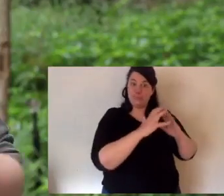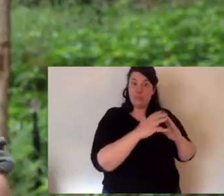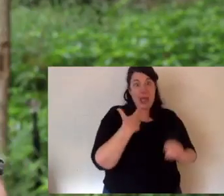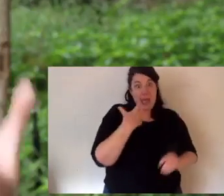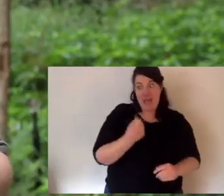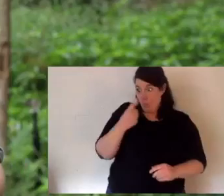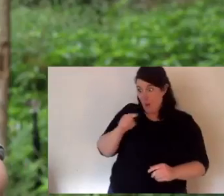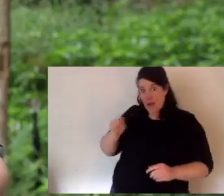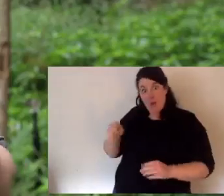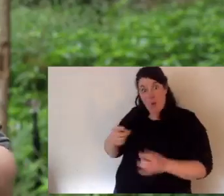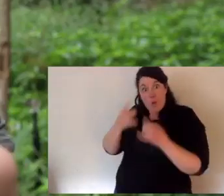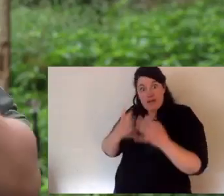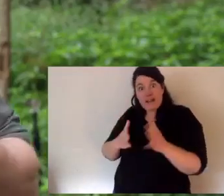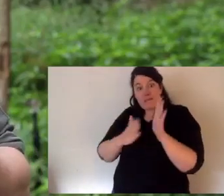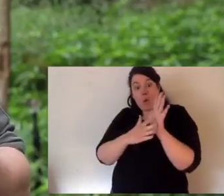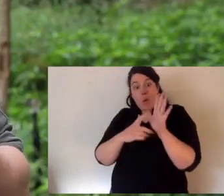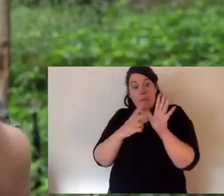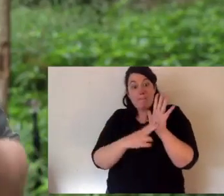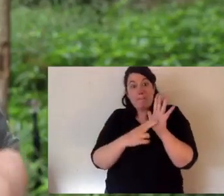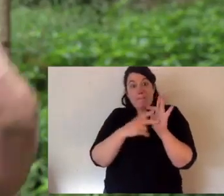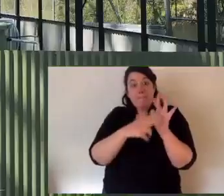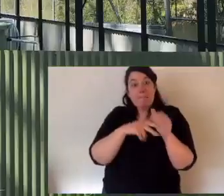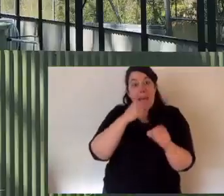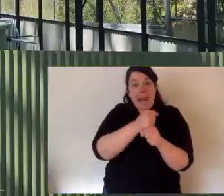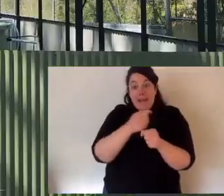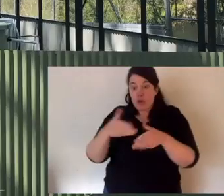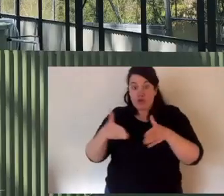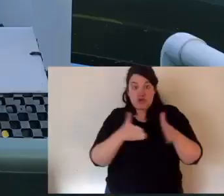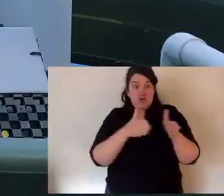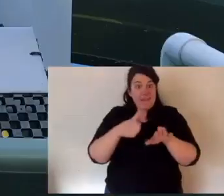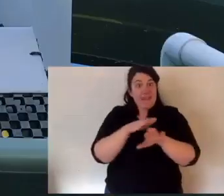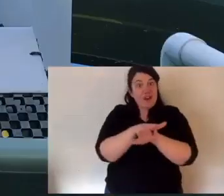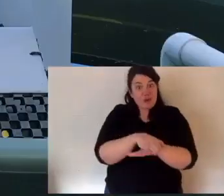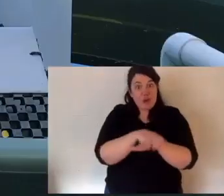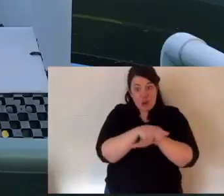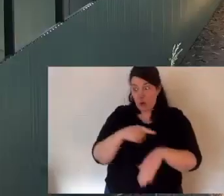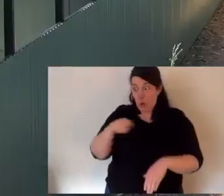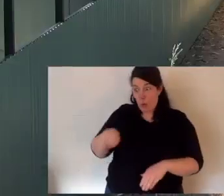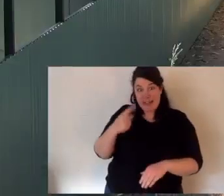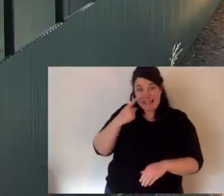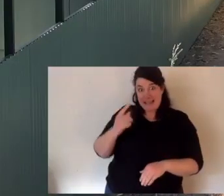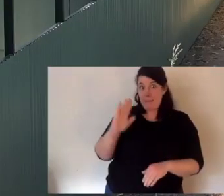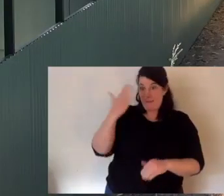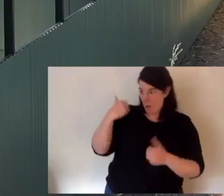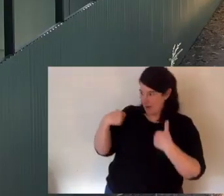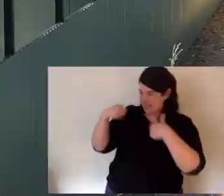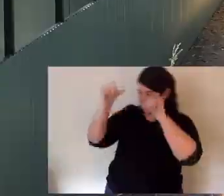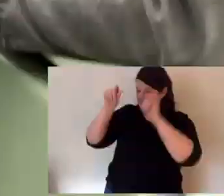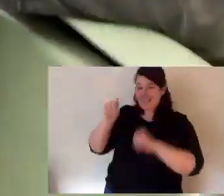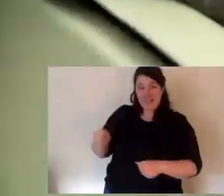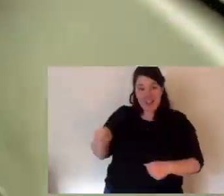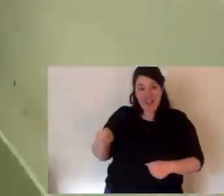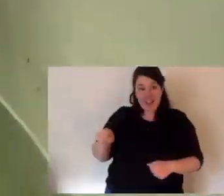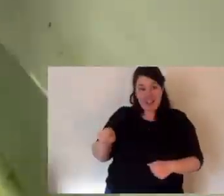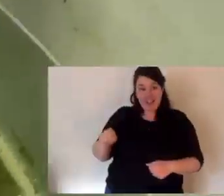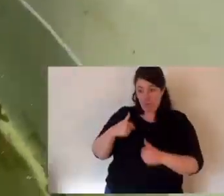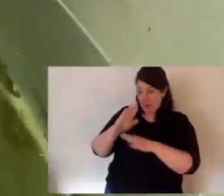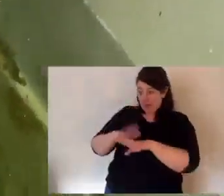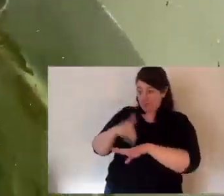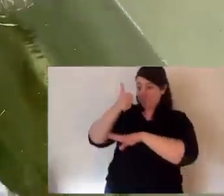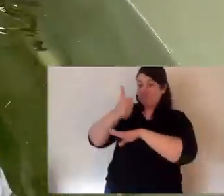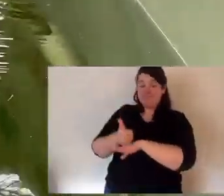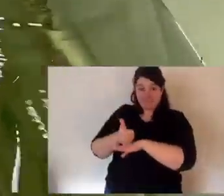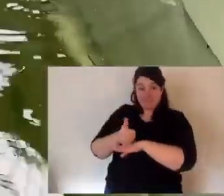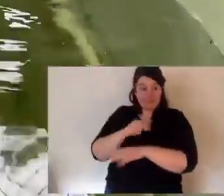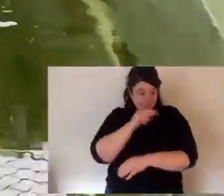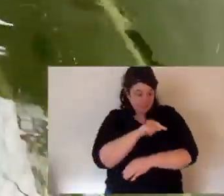20 or 30 turtles and to do that, we need a facility. We already have a world class facility for the Manning River Turtle. It's a project